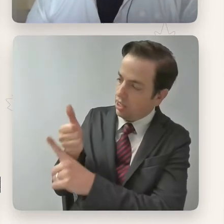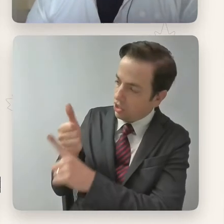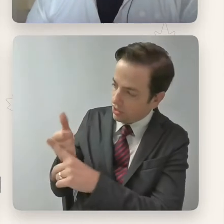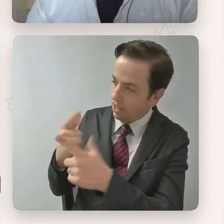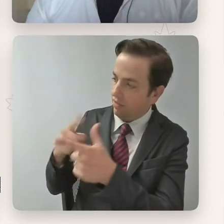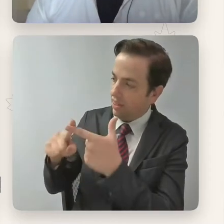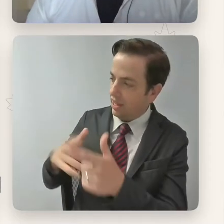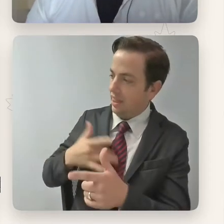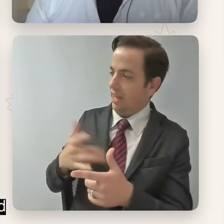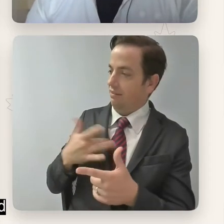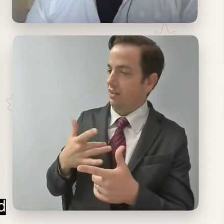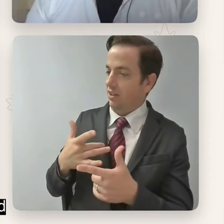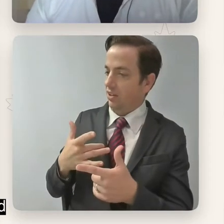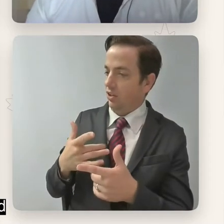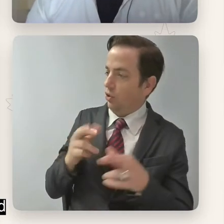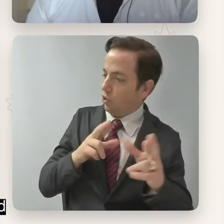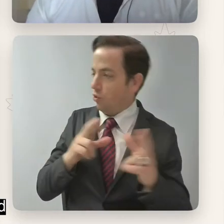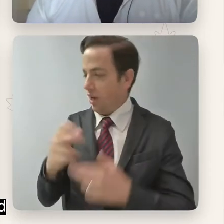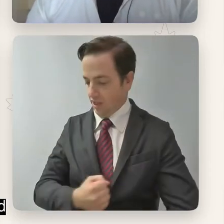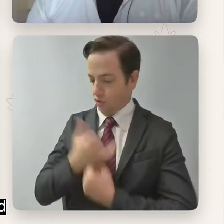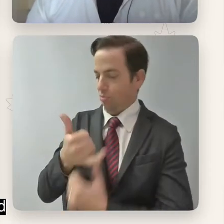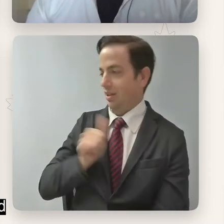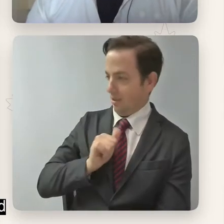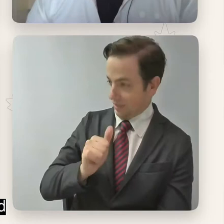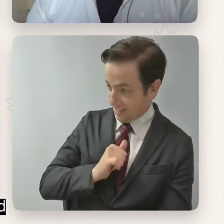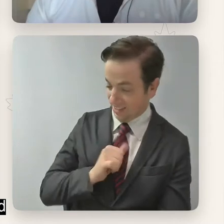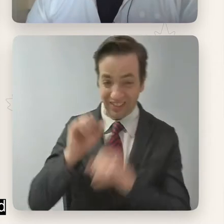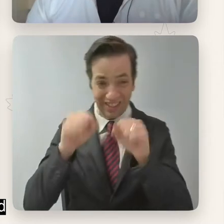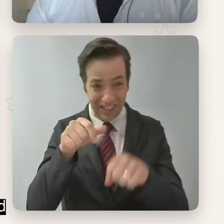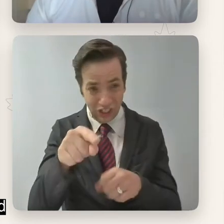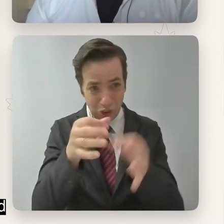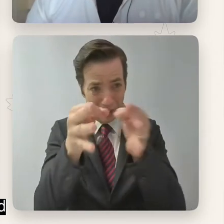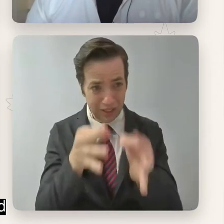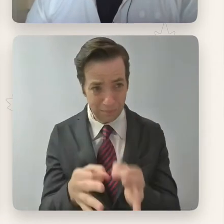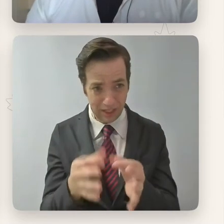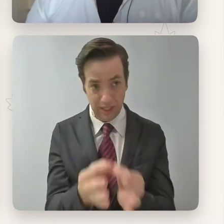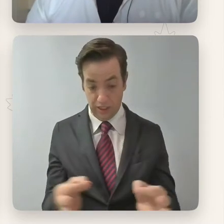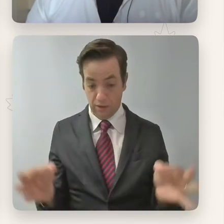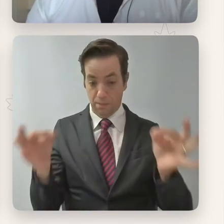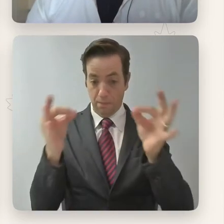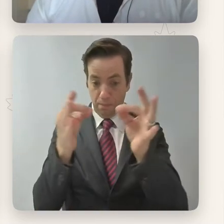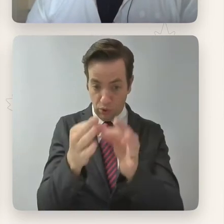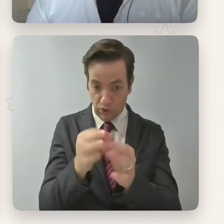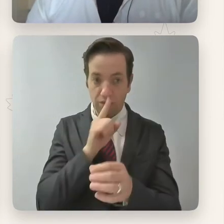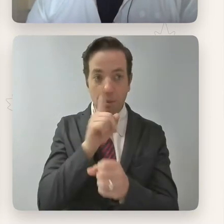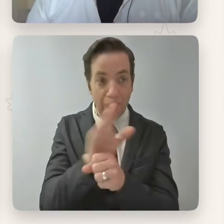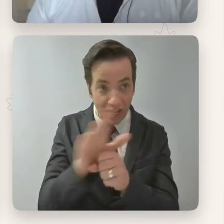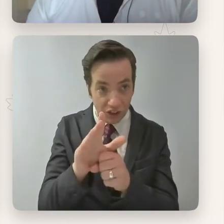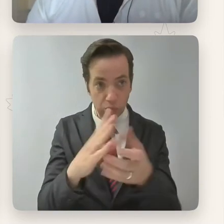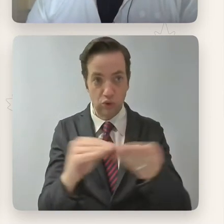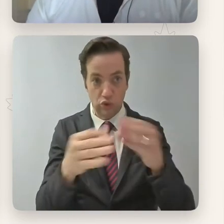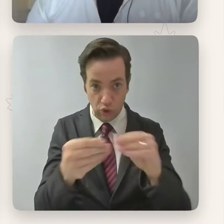could speak a bit about the importance of authentic stories that come from disabled artists, as opposed to images and stories about